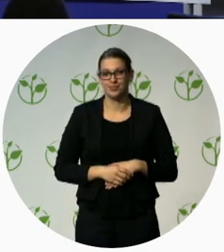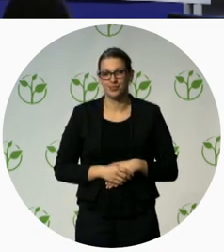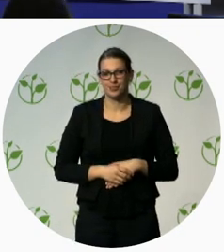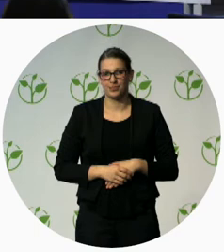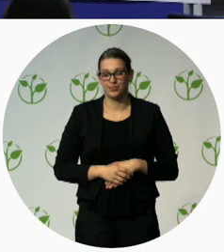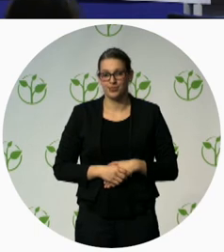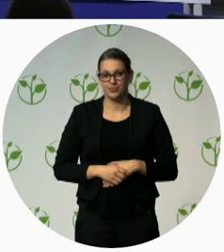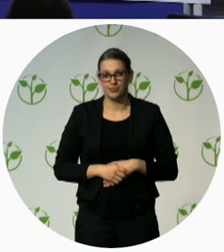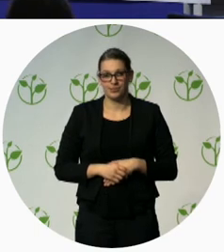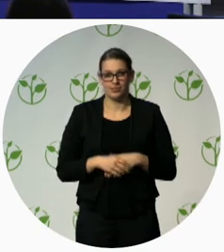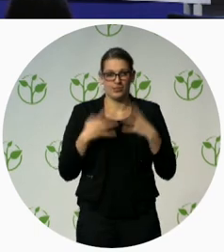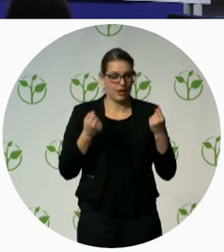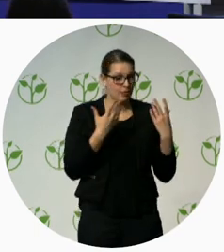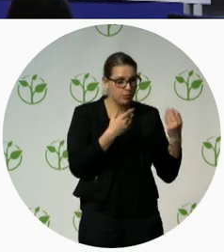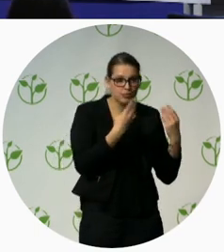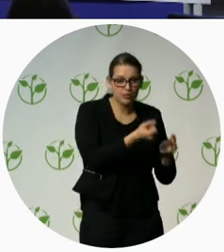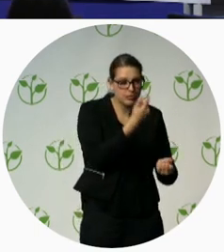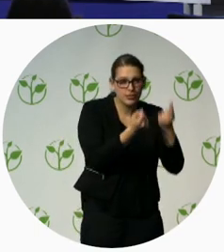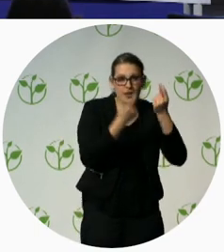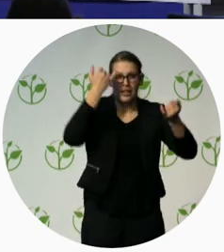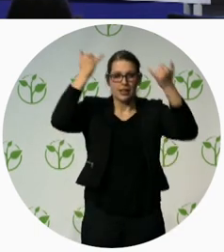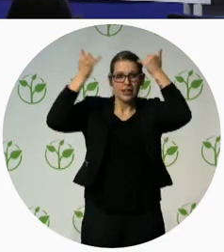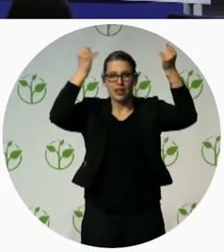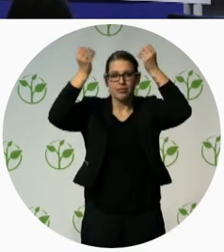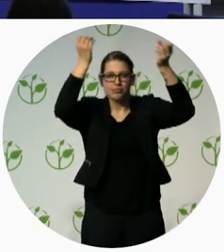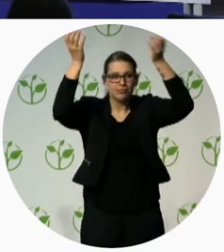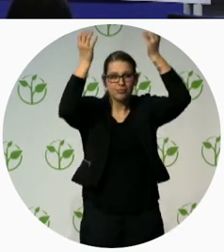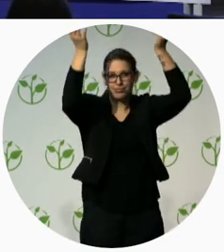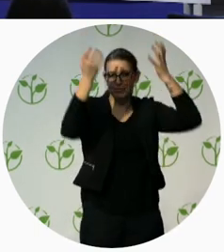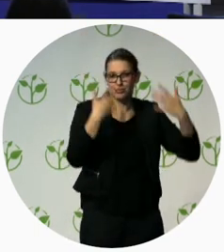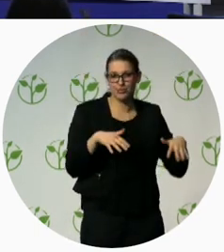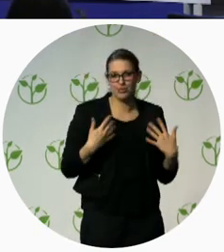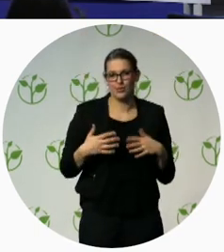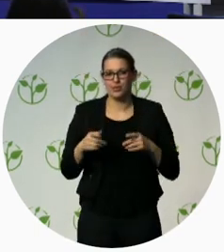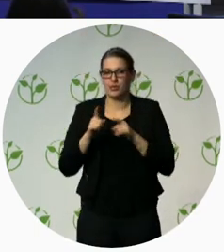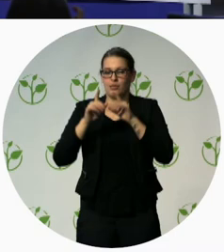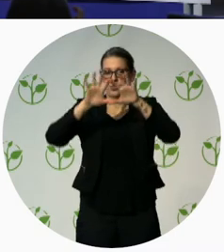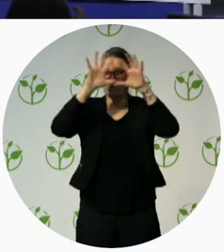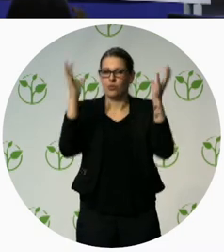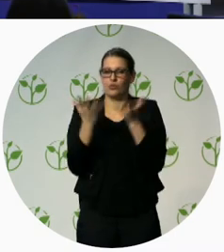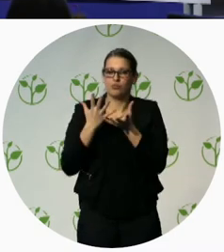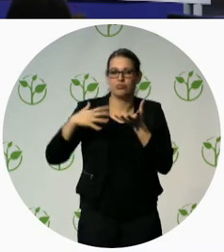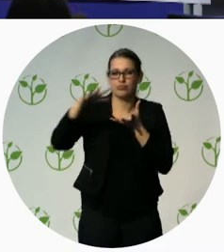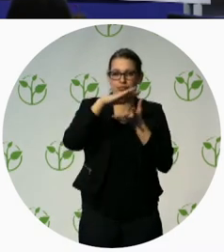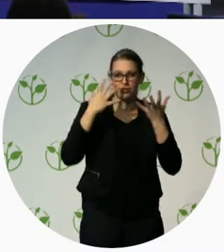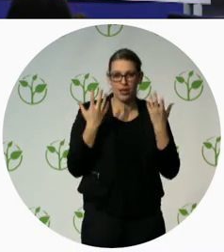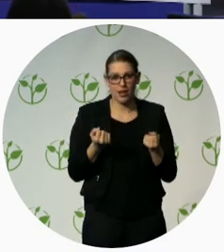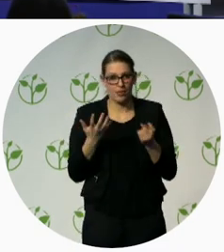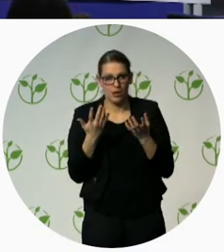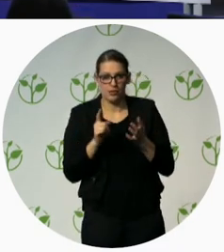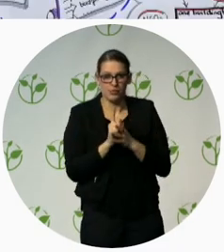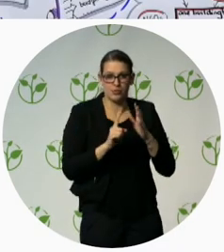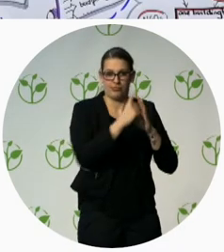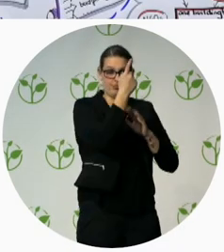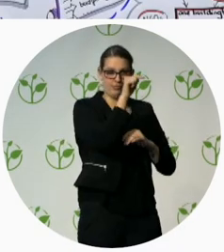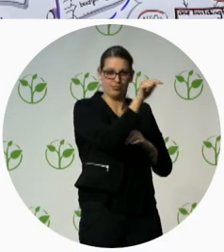we heard about from all around the world, actually. Let's start with the project in Indonesia where it was all